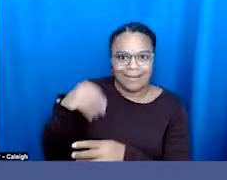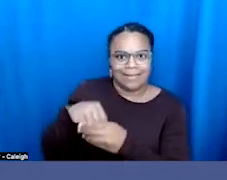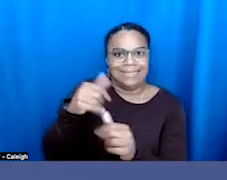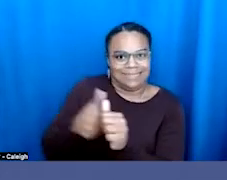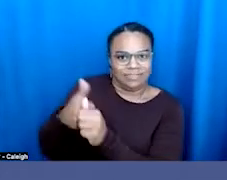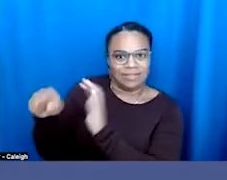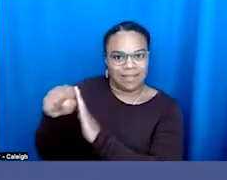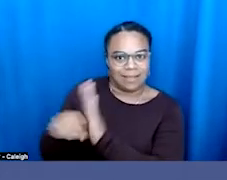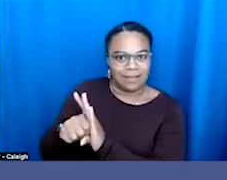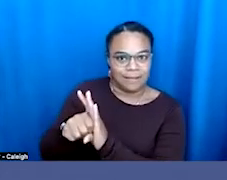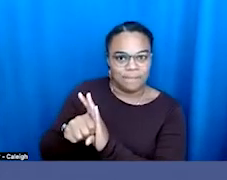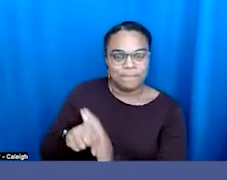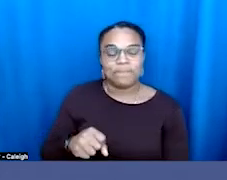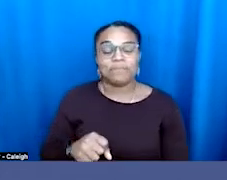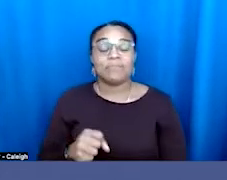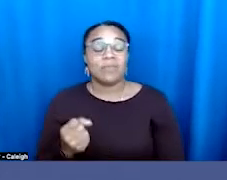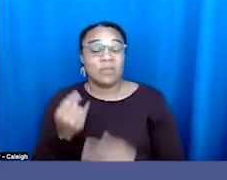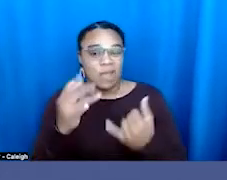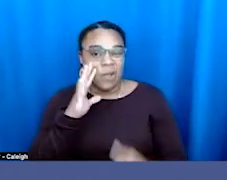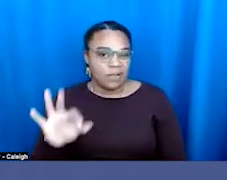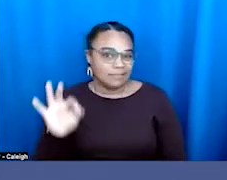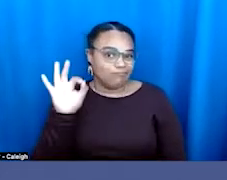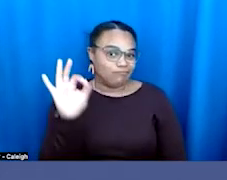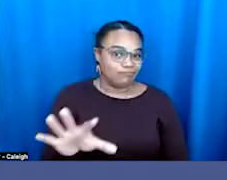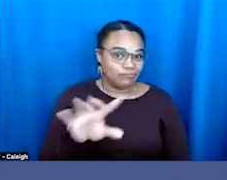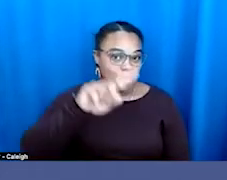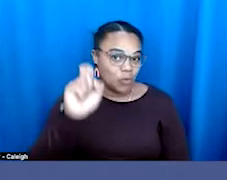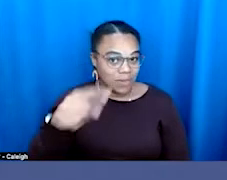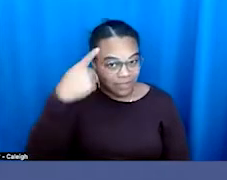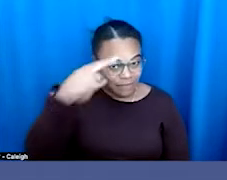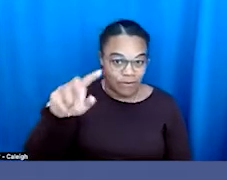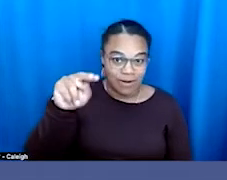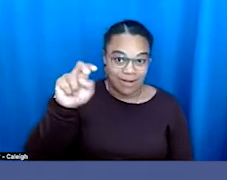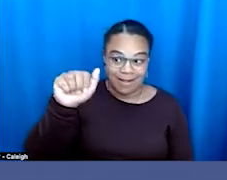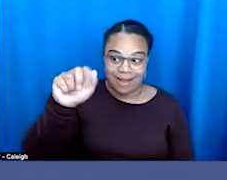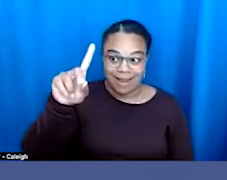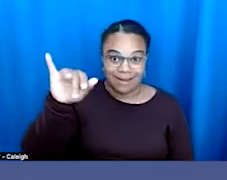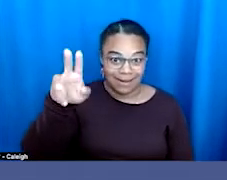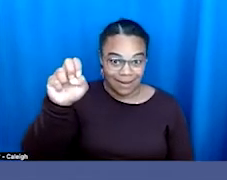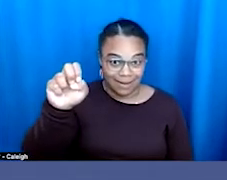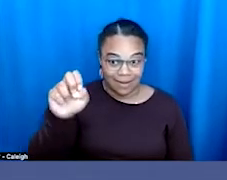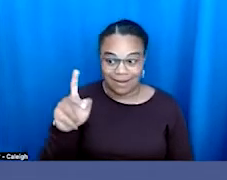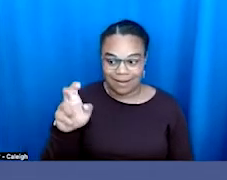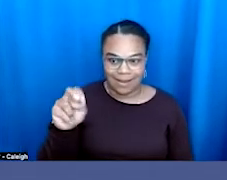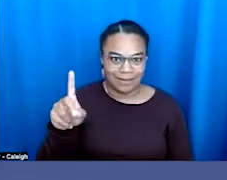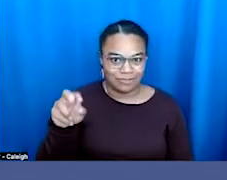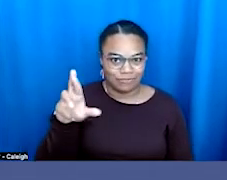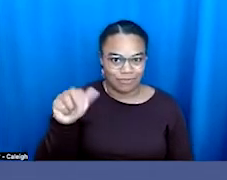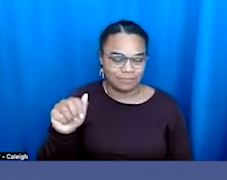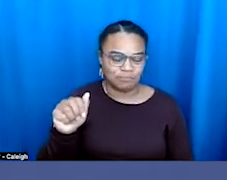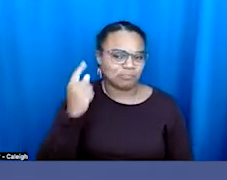I'm going to send this question over to Nadine and Kendra to kick us off. What are your